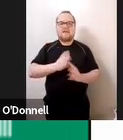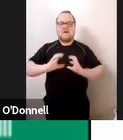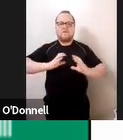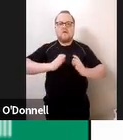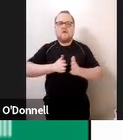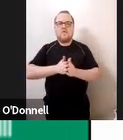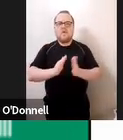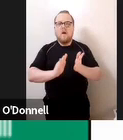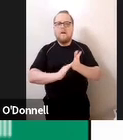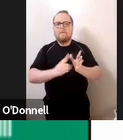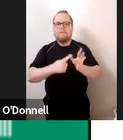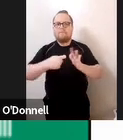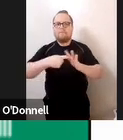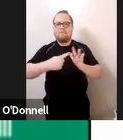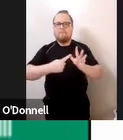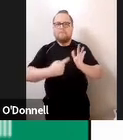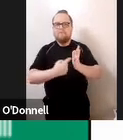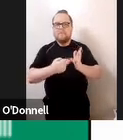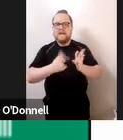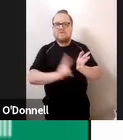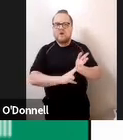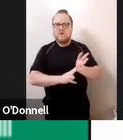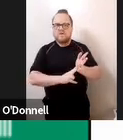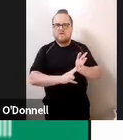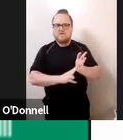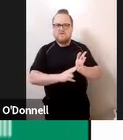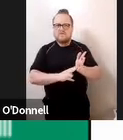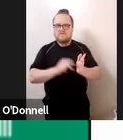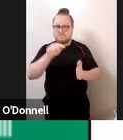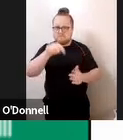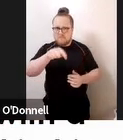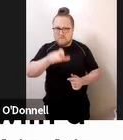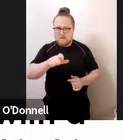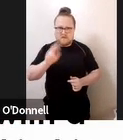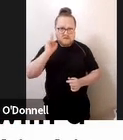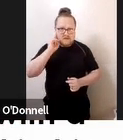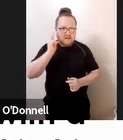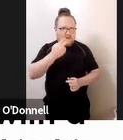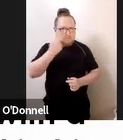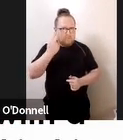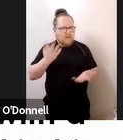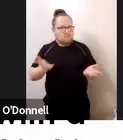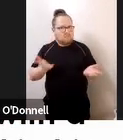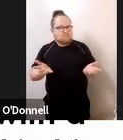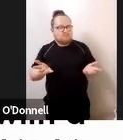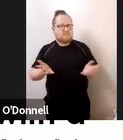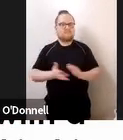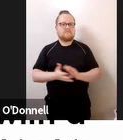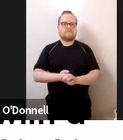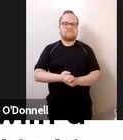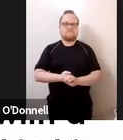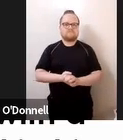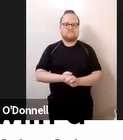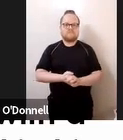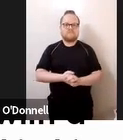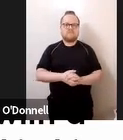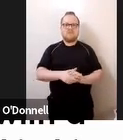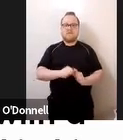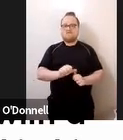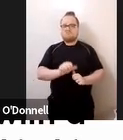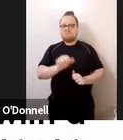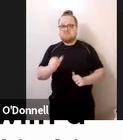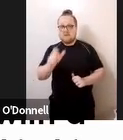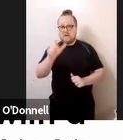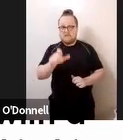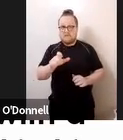at all deafblind next slide please so our next character dalton dalton is